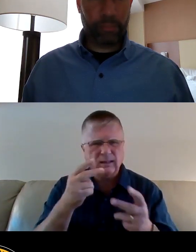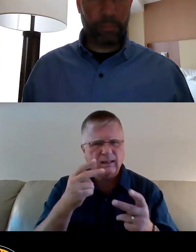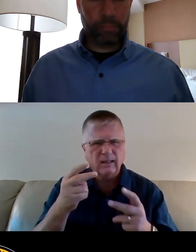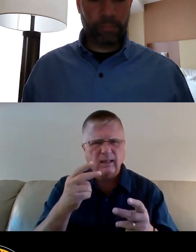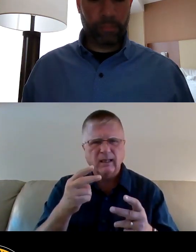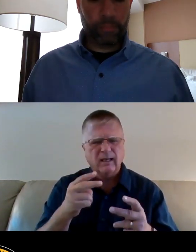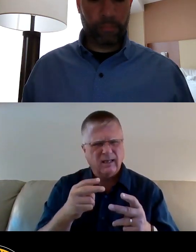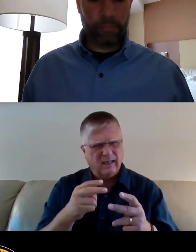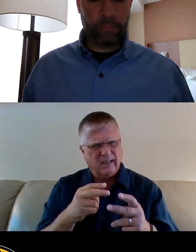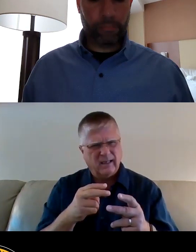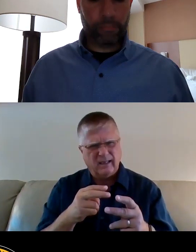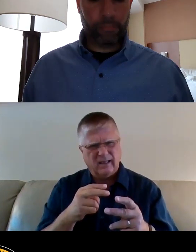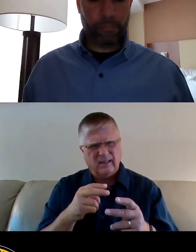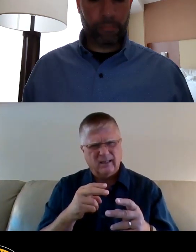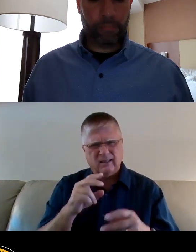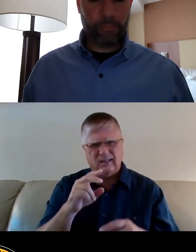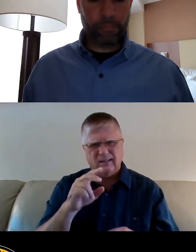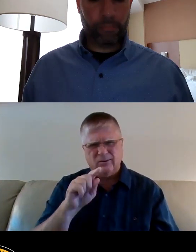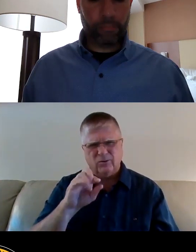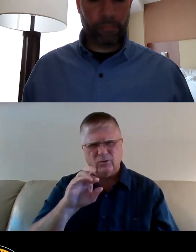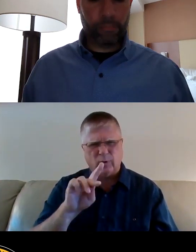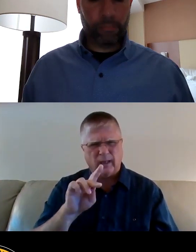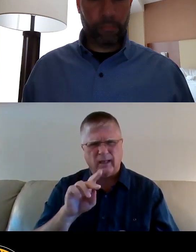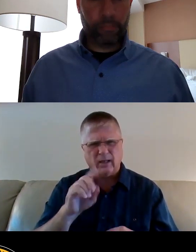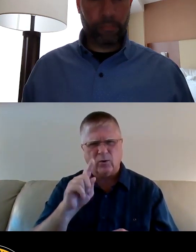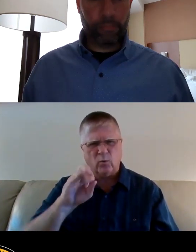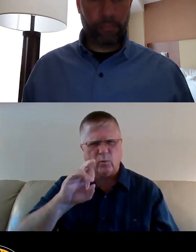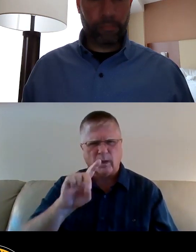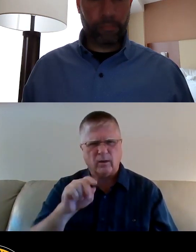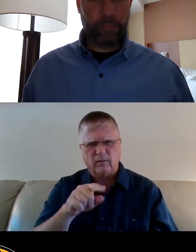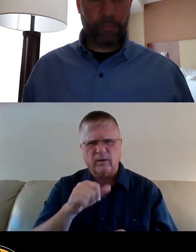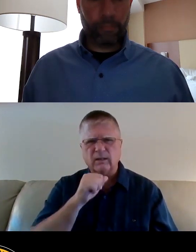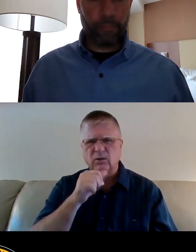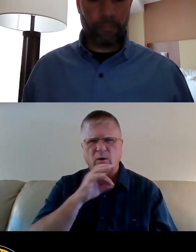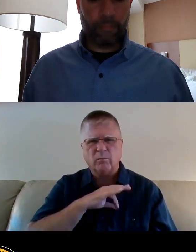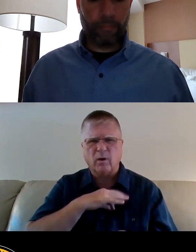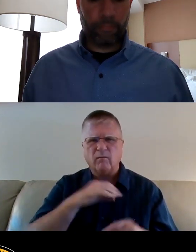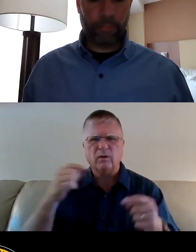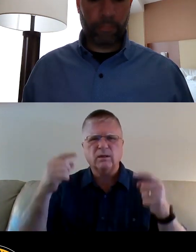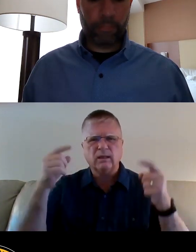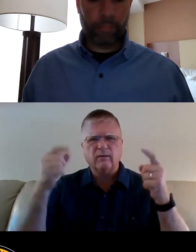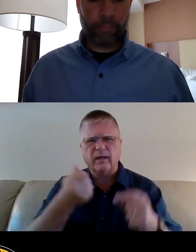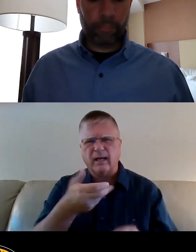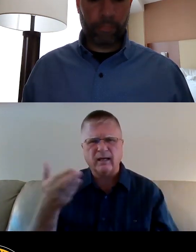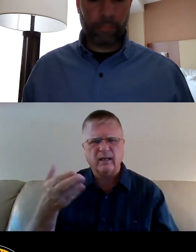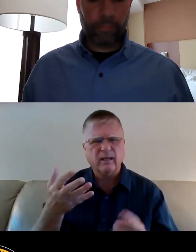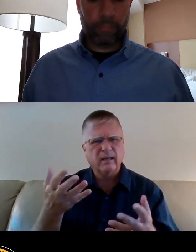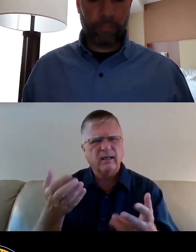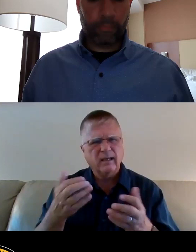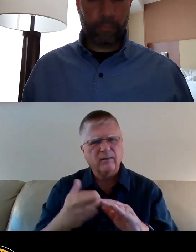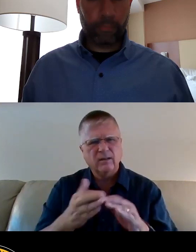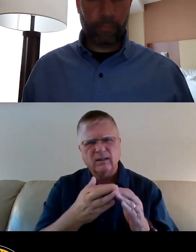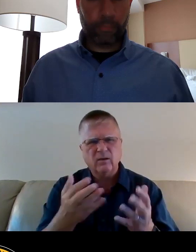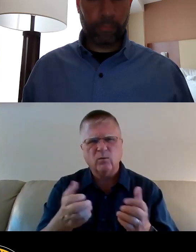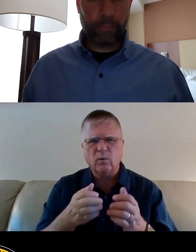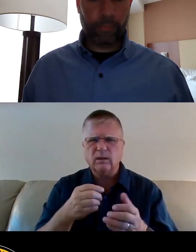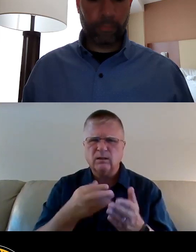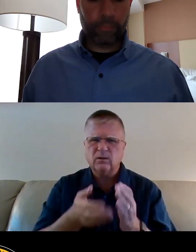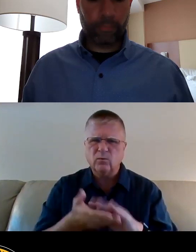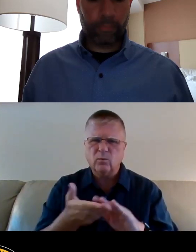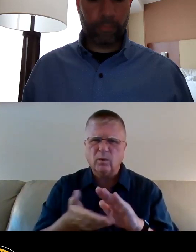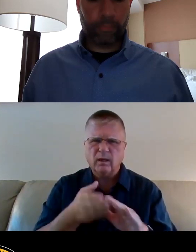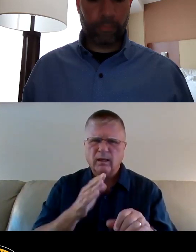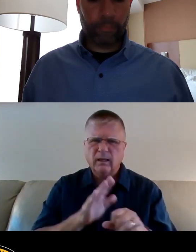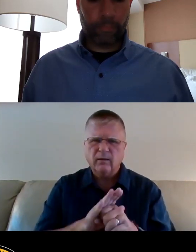organization of this nonprofit achieving anything. If the city wants to run a guaranteed income experiment,